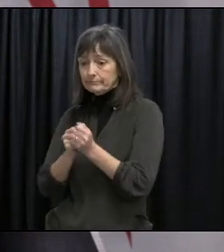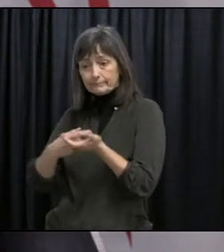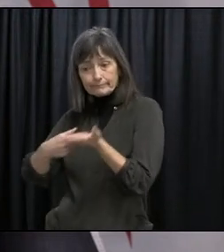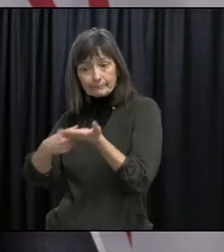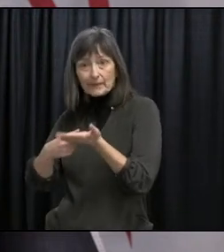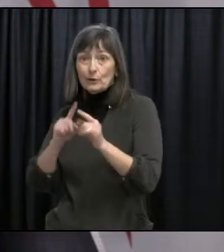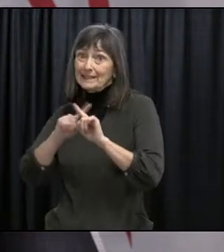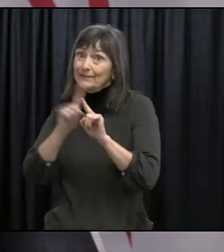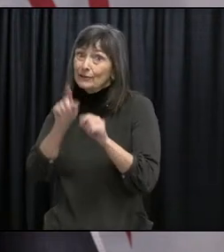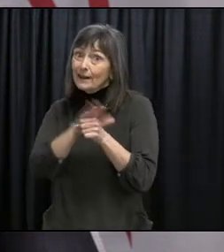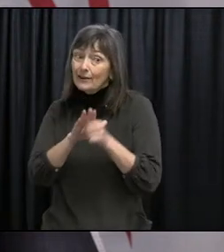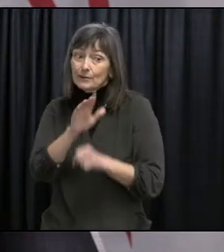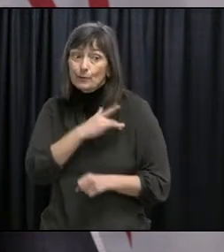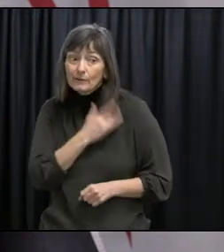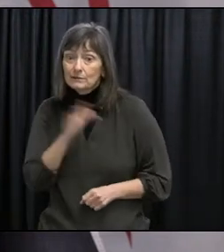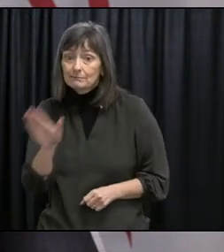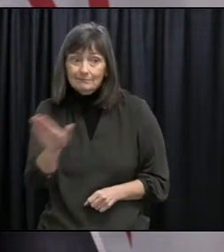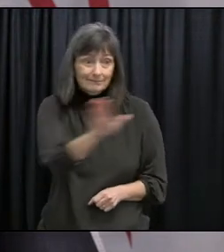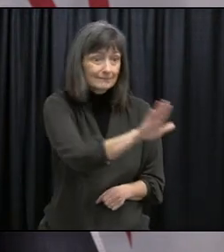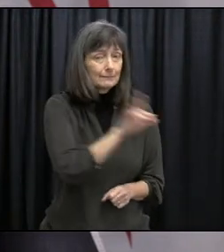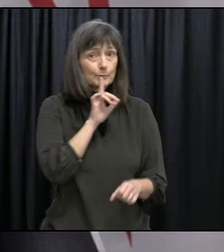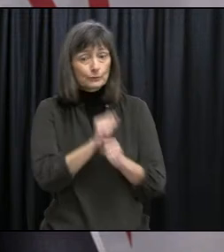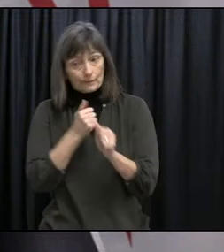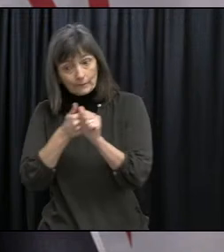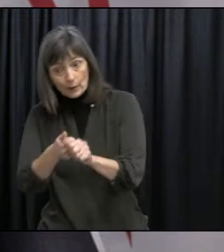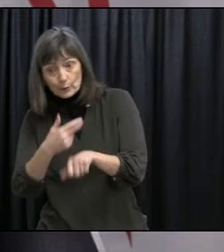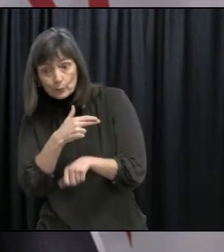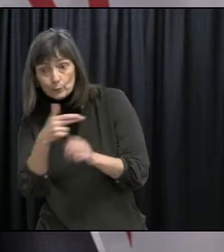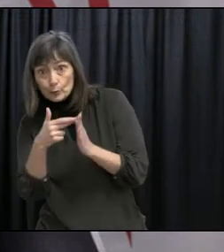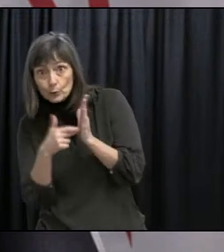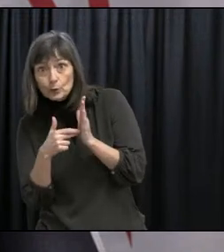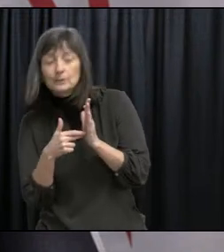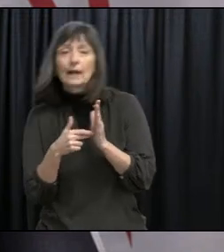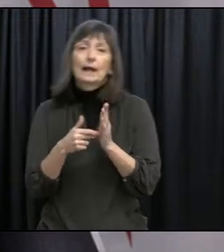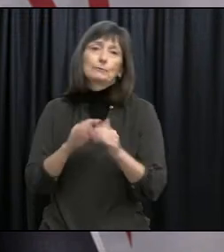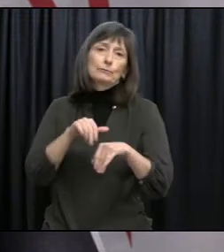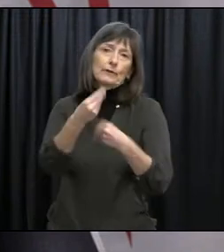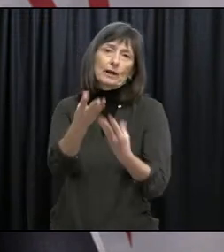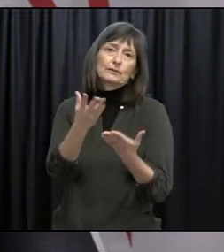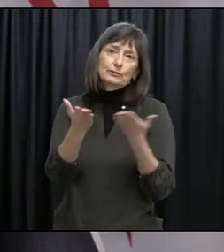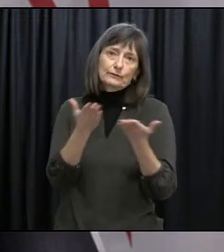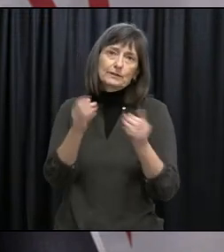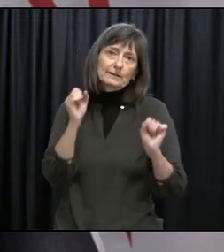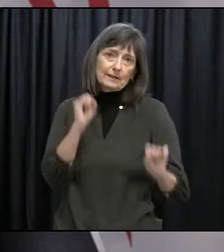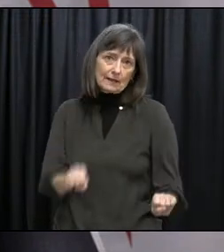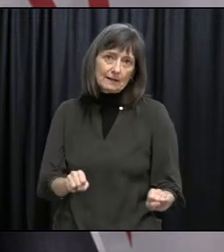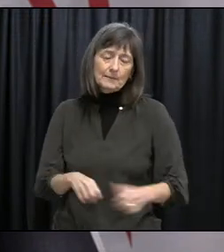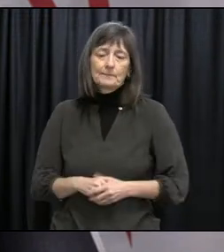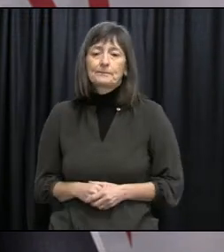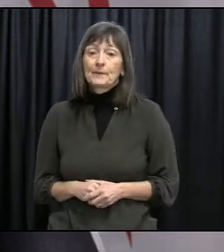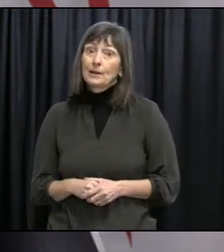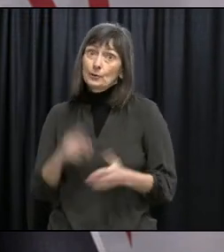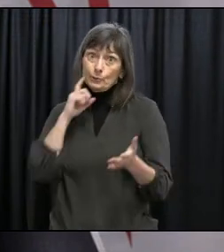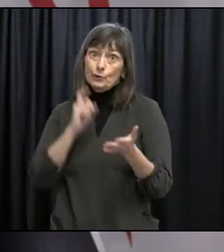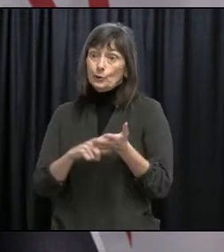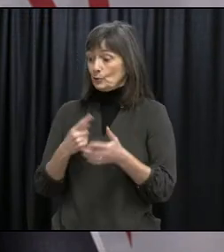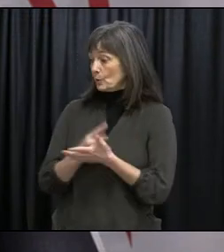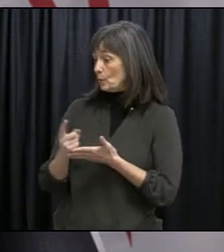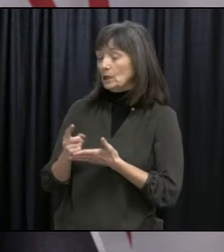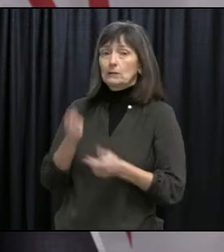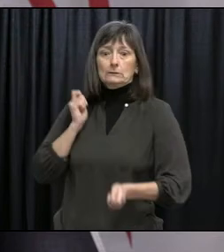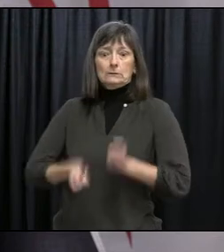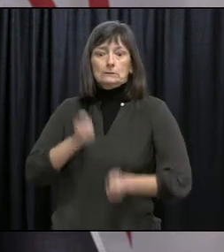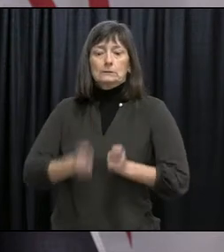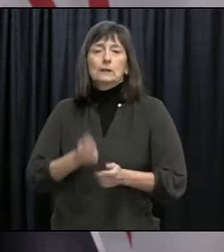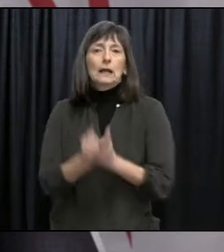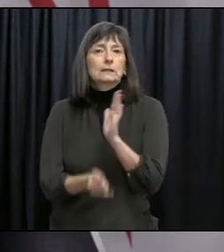of the province and adhere to the recommendations and advice provided. Which, as you've seen over the past week, is ever-evolving and can be adjusted